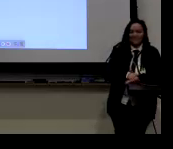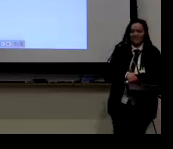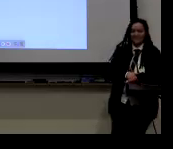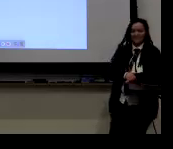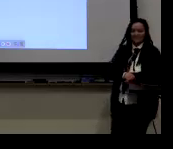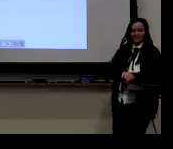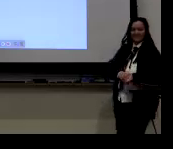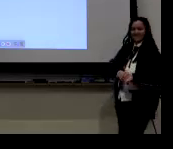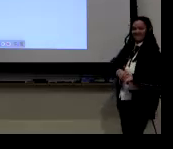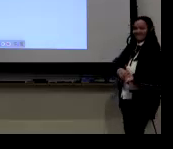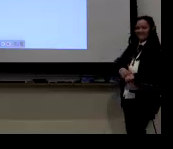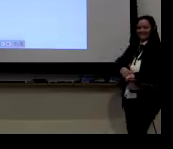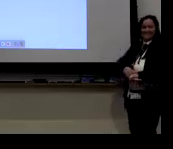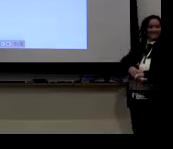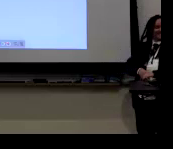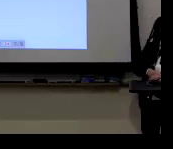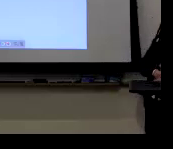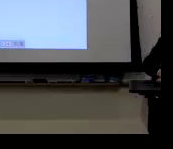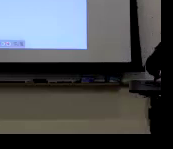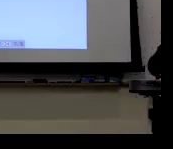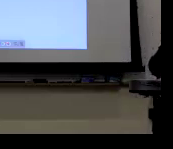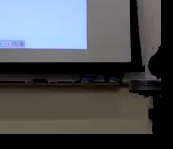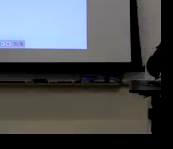I don't think we have any questions on the Zoom either.